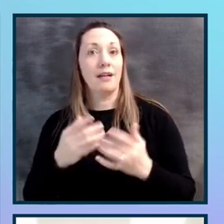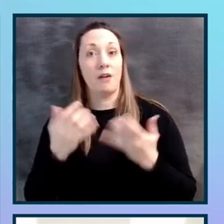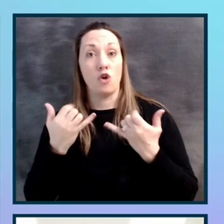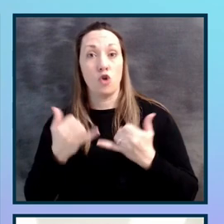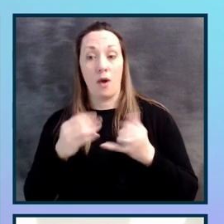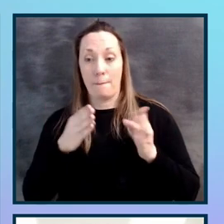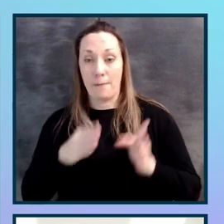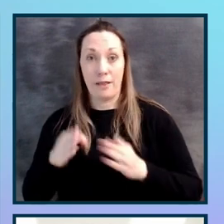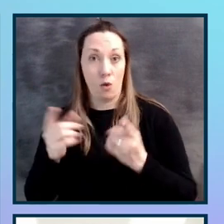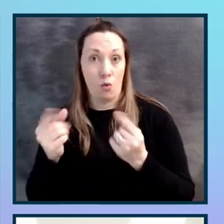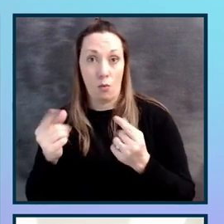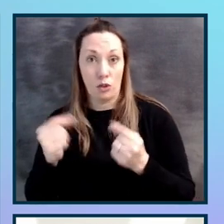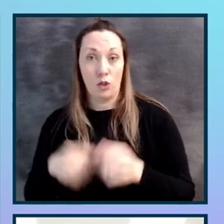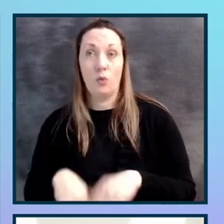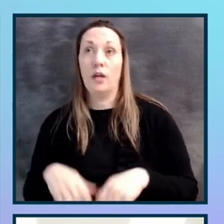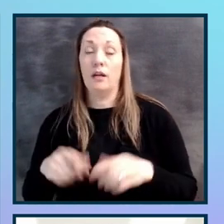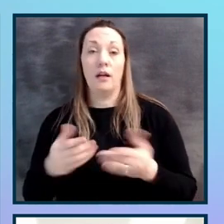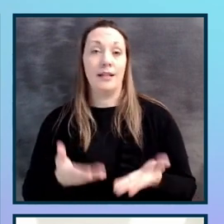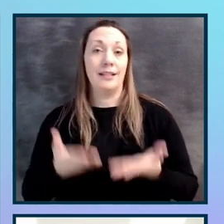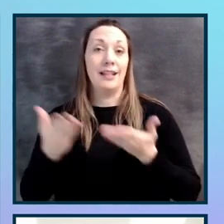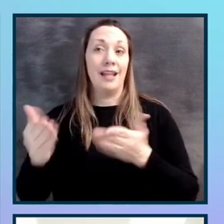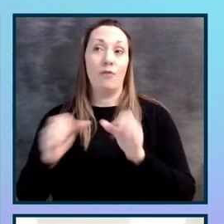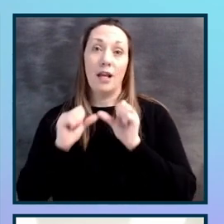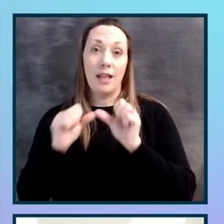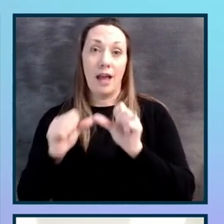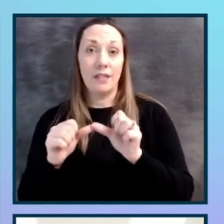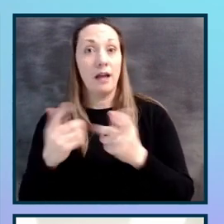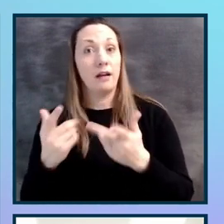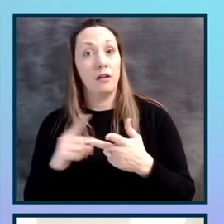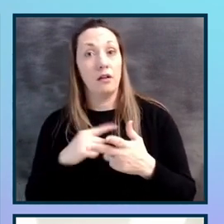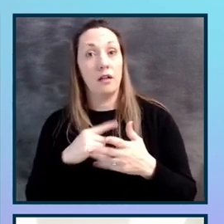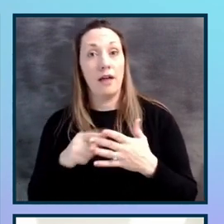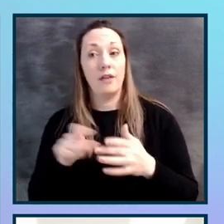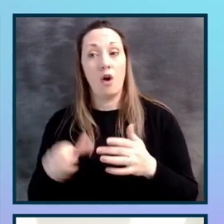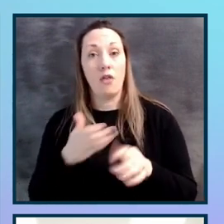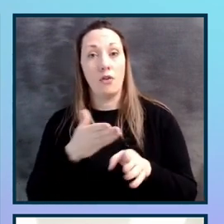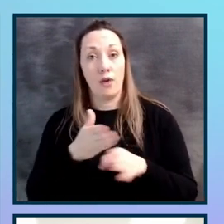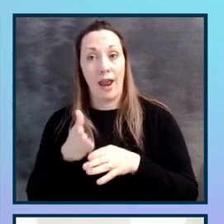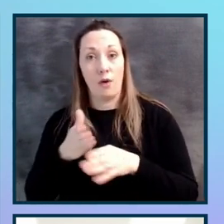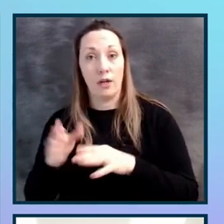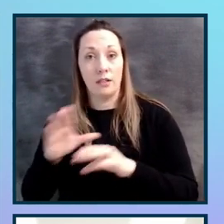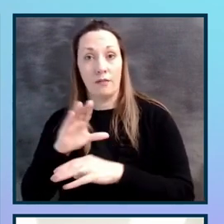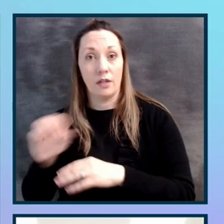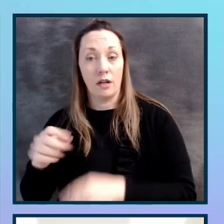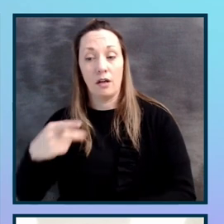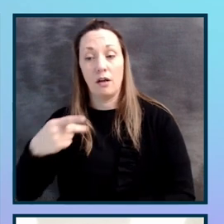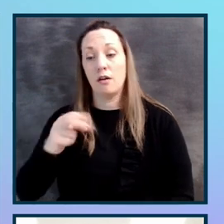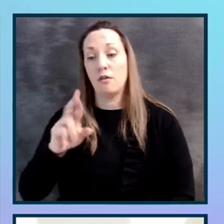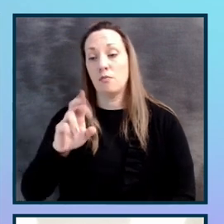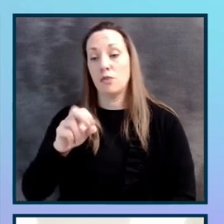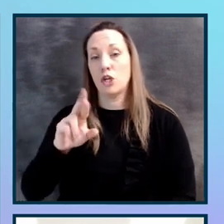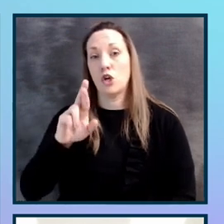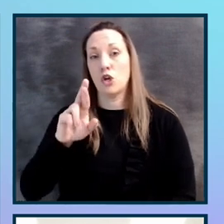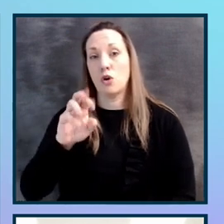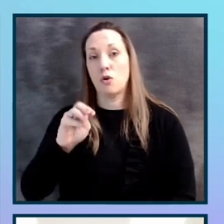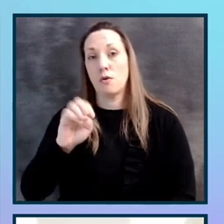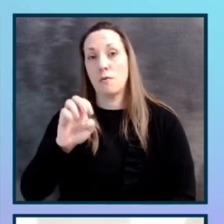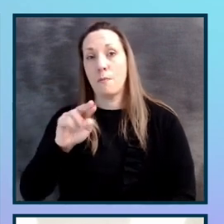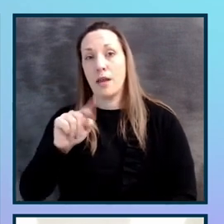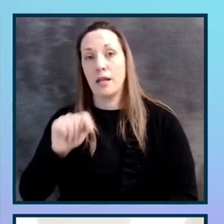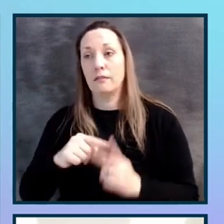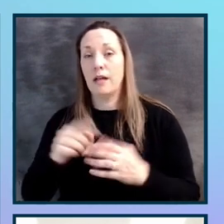our solution delivery life cycle and other areas of the company like procurement, support, legal, leadership.